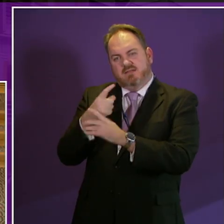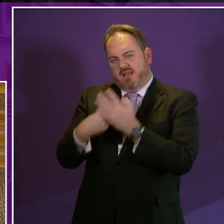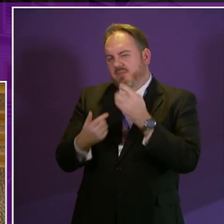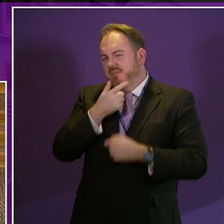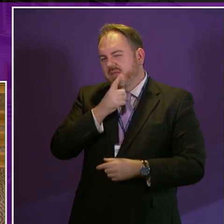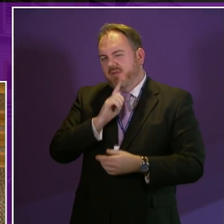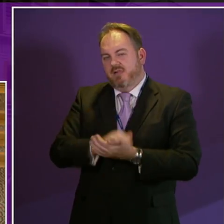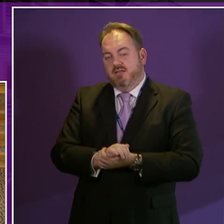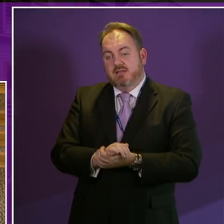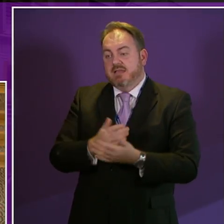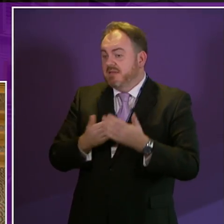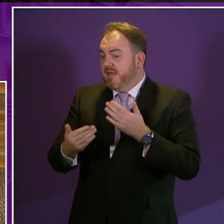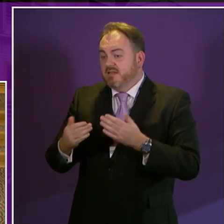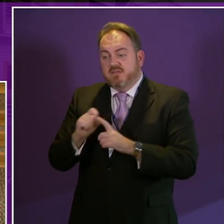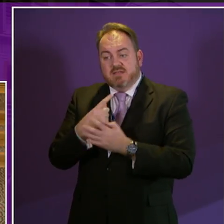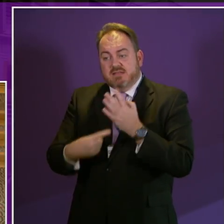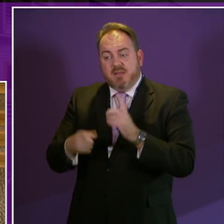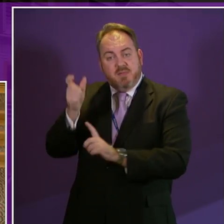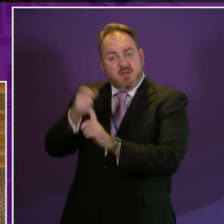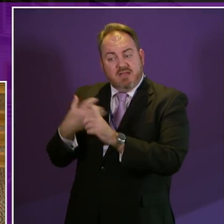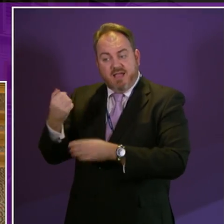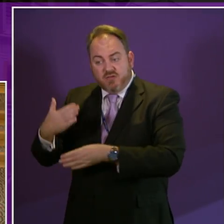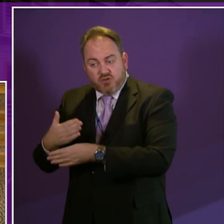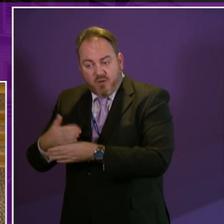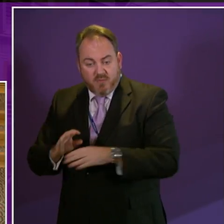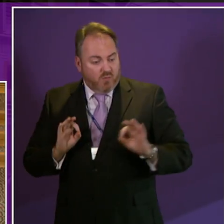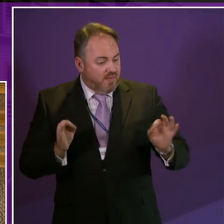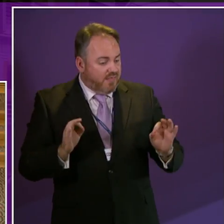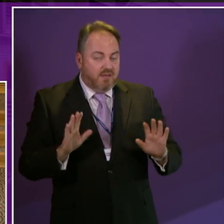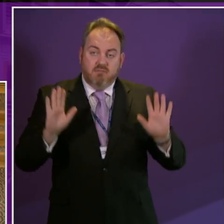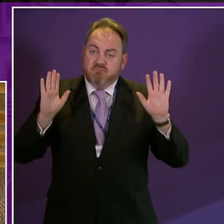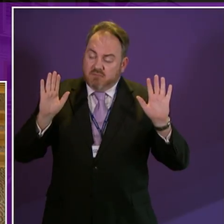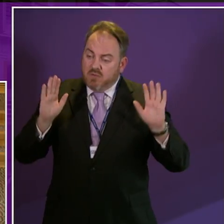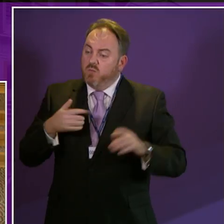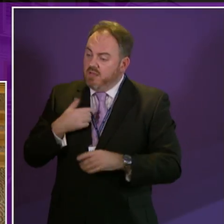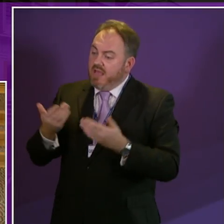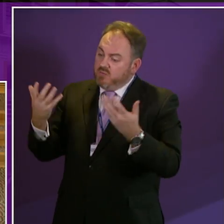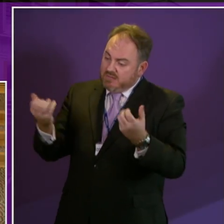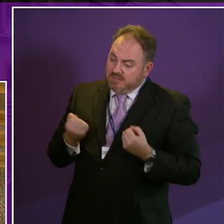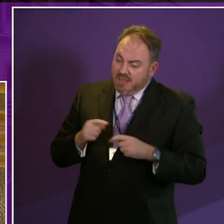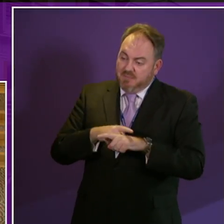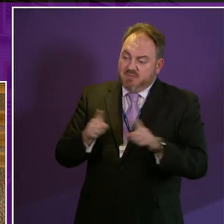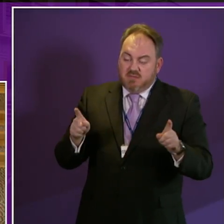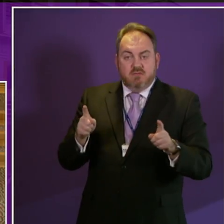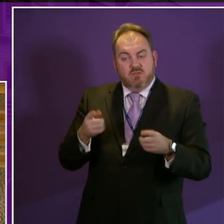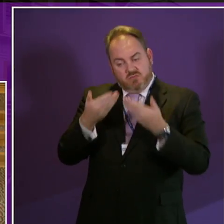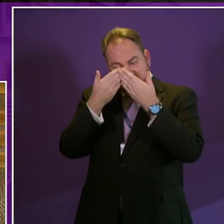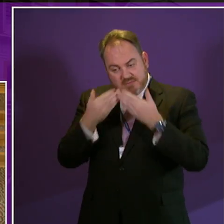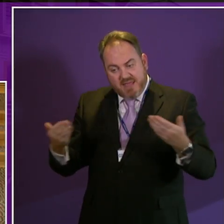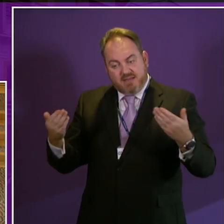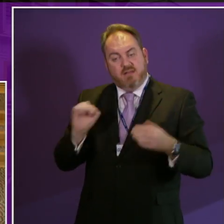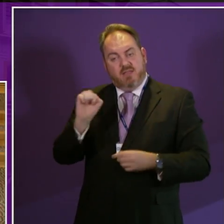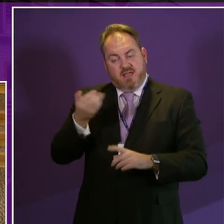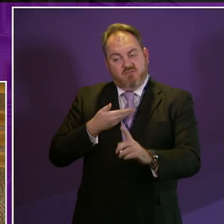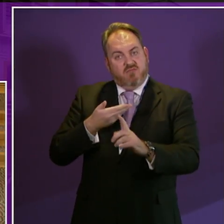in or out of work. Our approach to social security is to build a rights-based system founded on dignity,